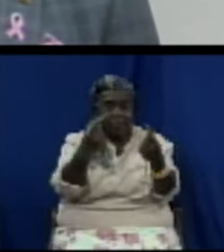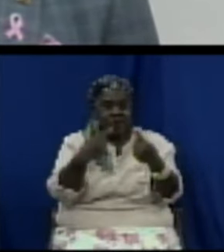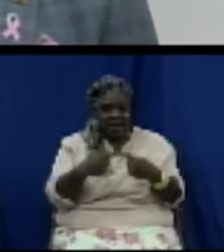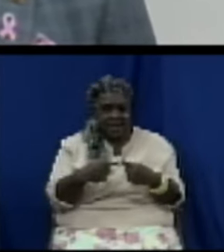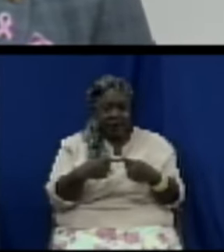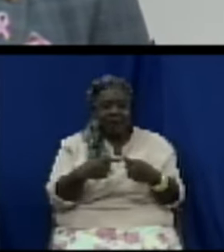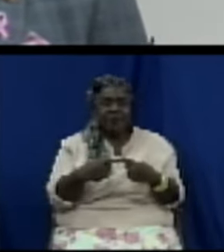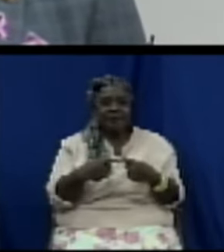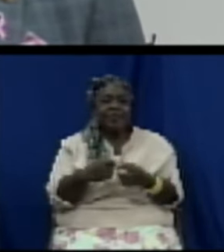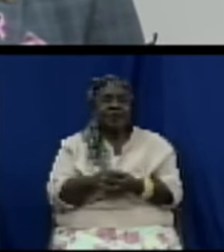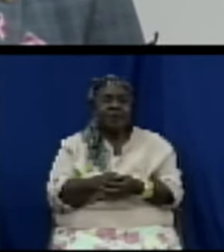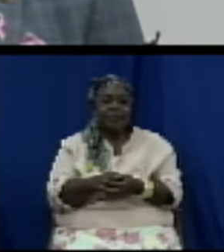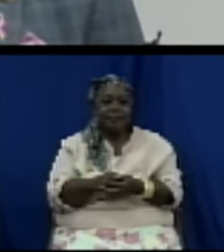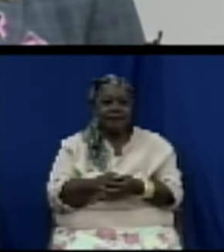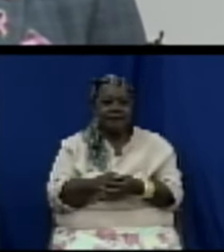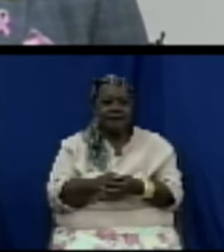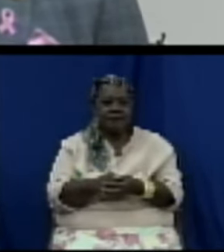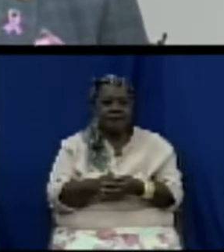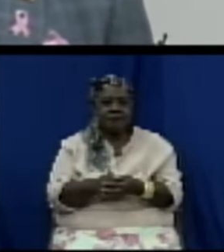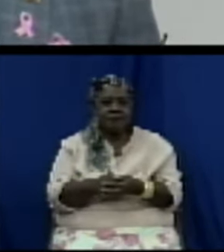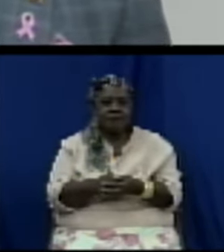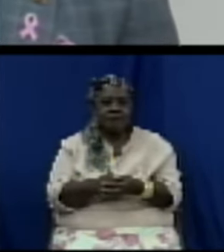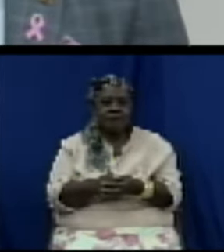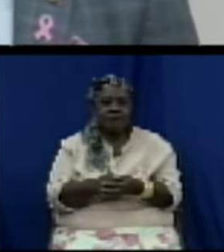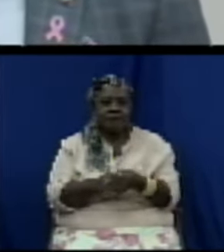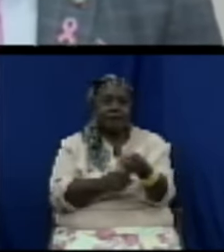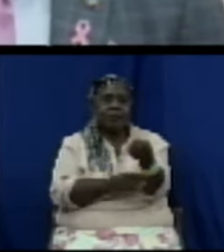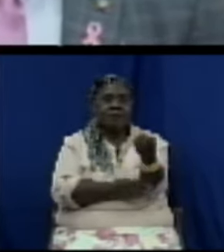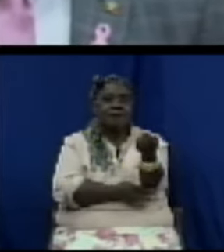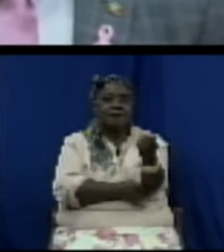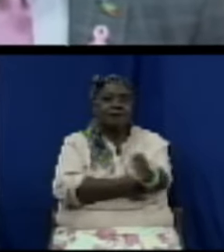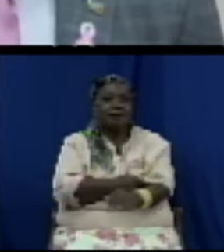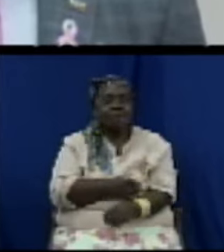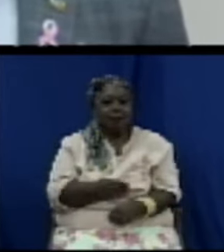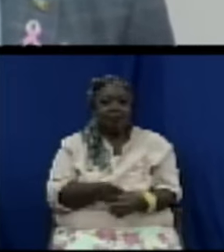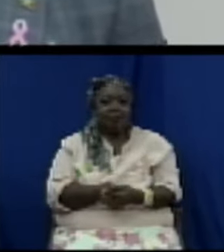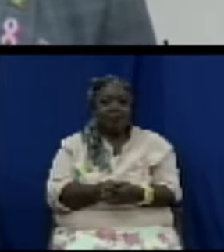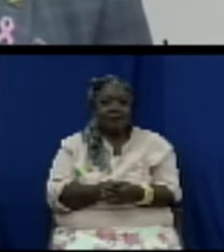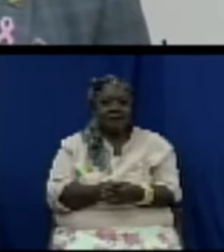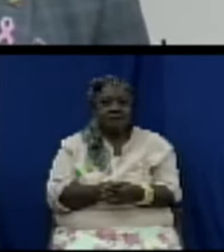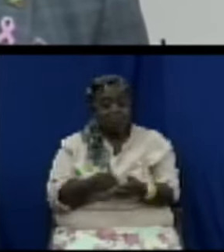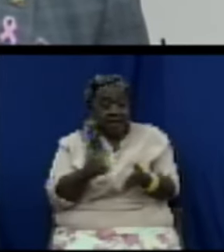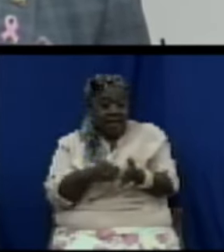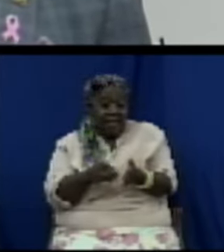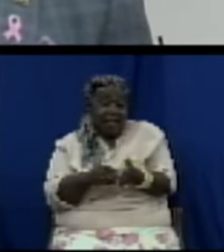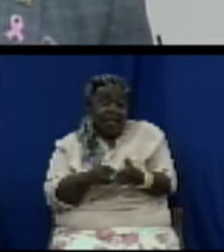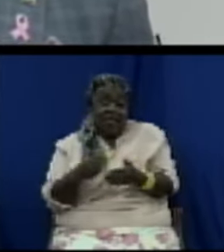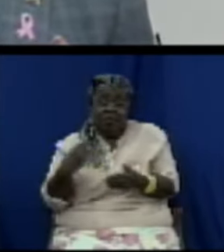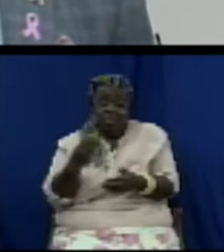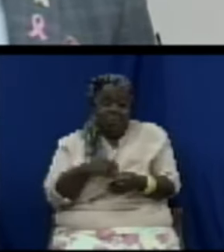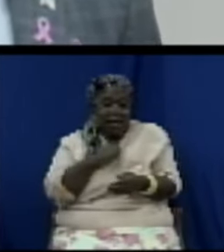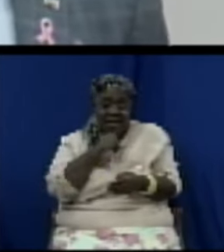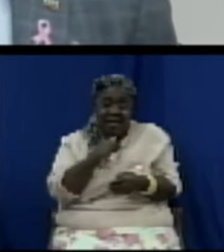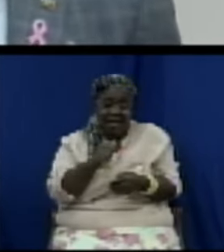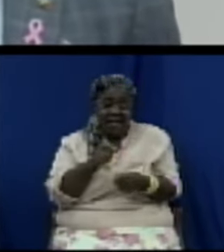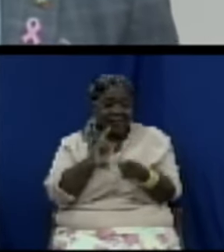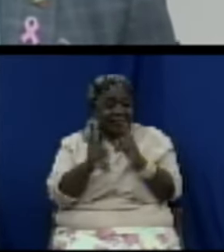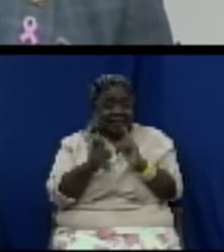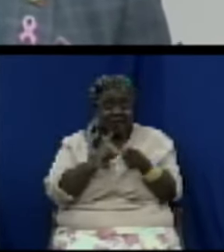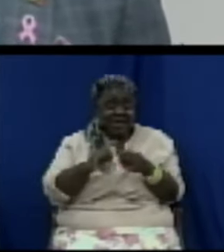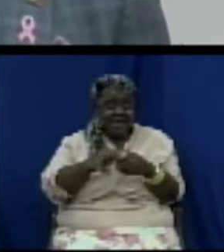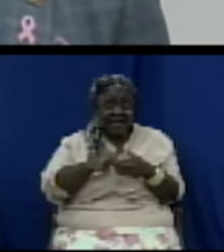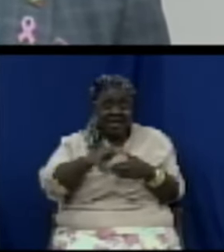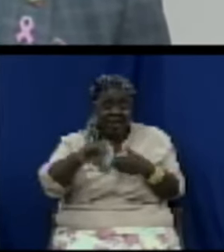I never really spoke about on the campaign trail. Again, not everything that you would have spoken about, but we are the opportunities once we meet what the